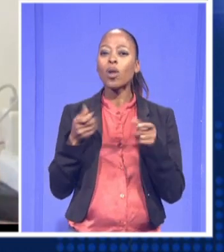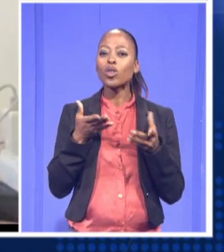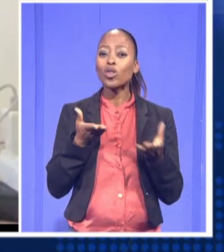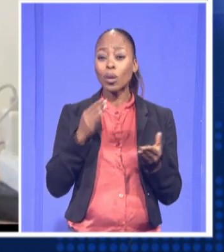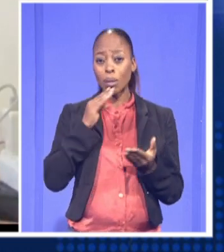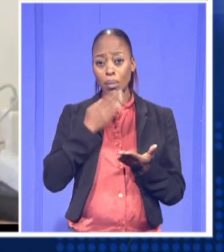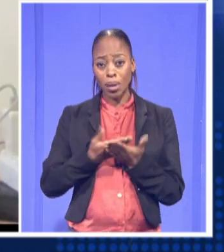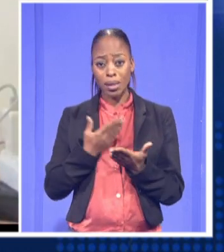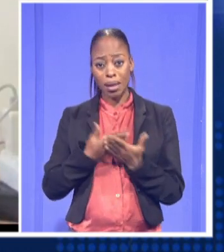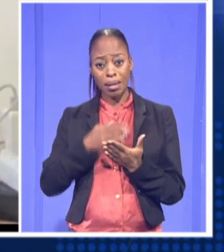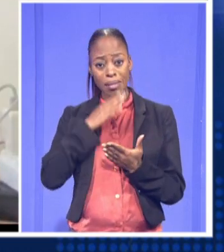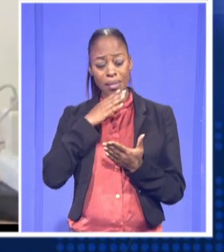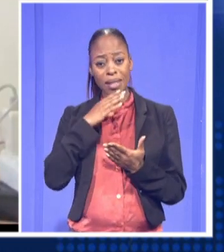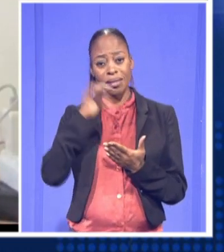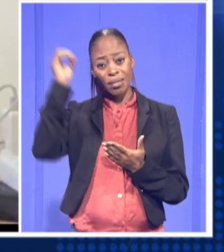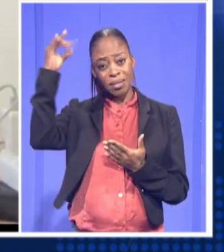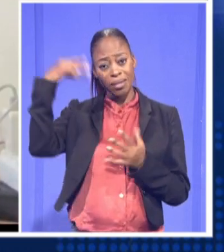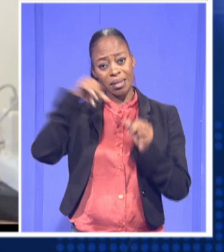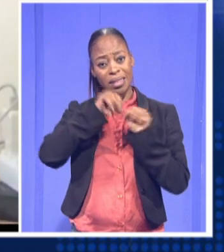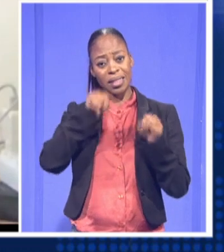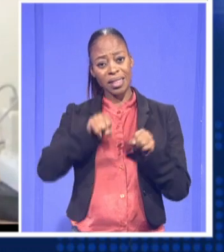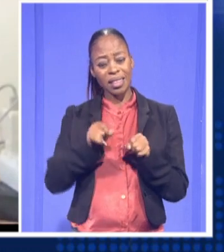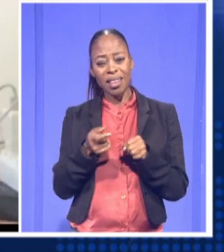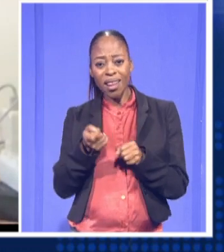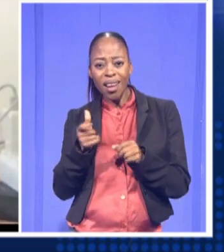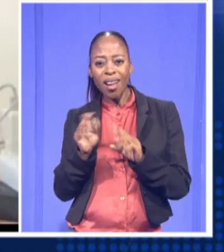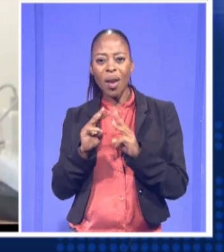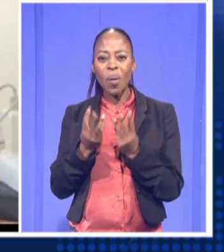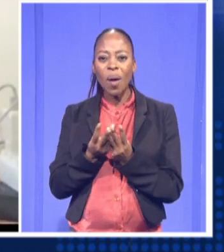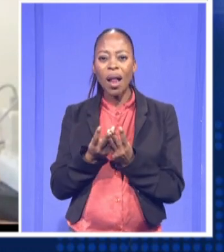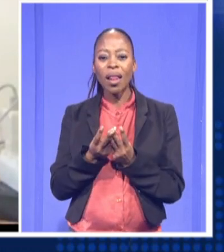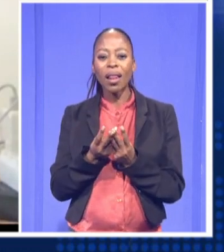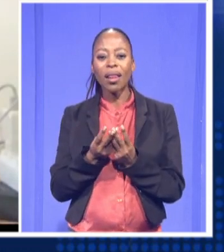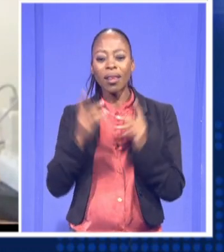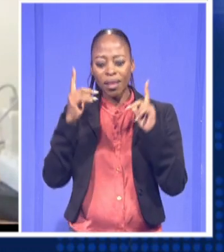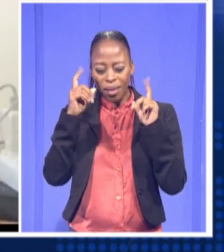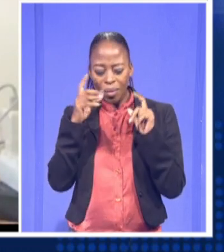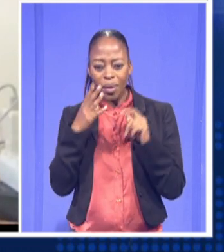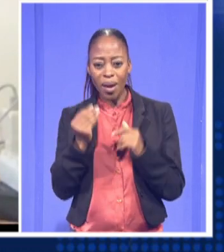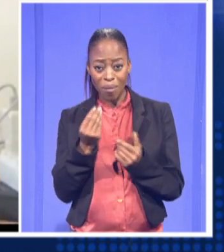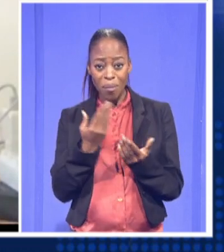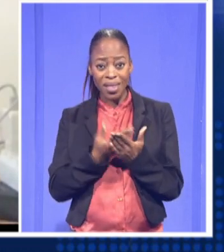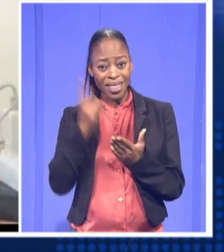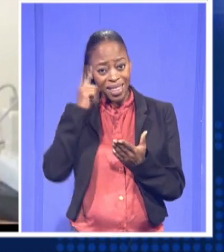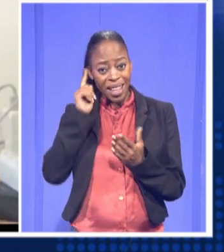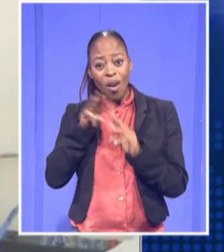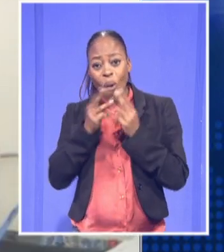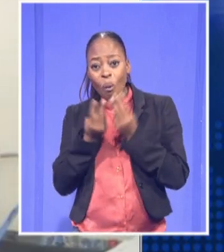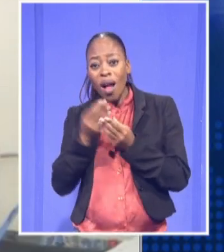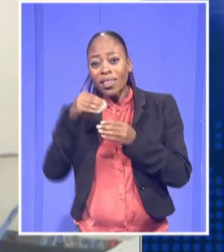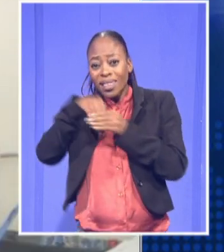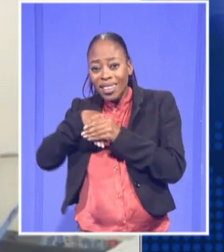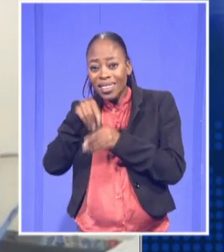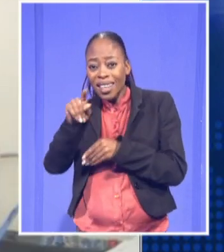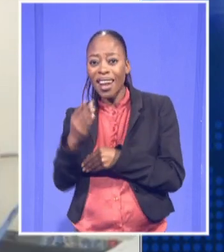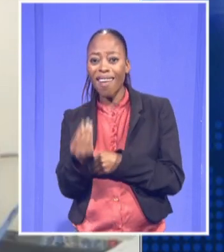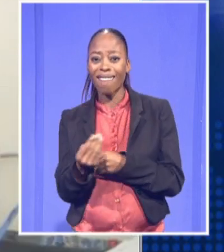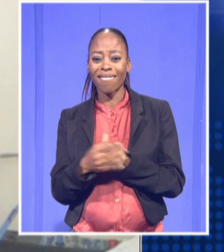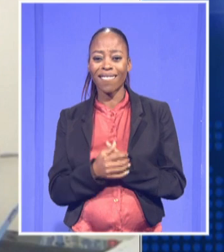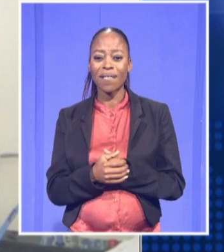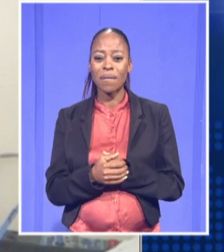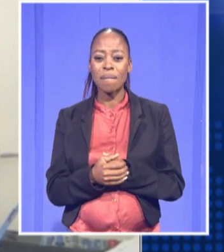possibilities that there are solar systems and other little earths in that image that we are looking at? Ah, the